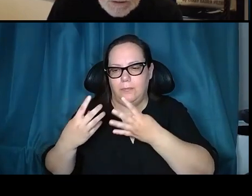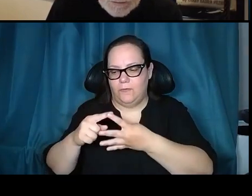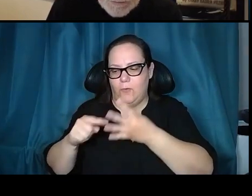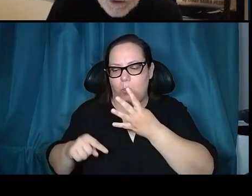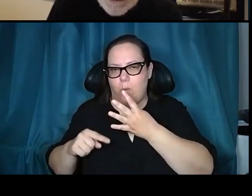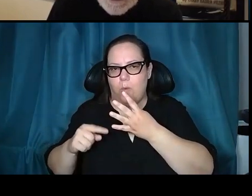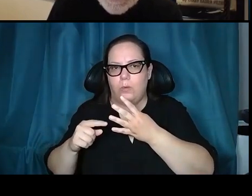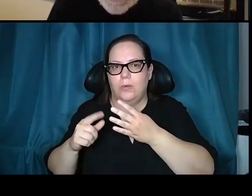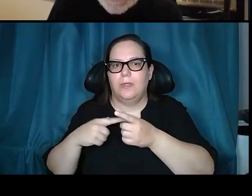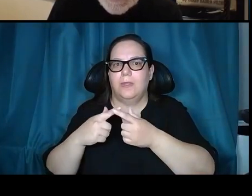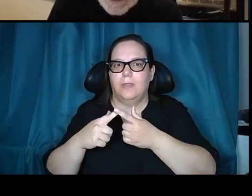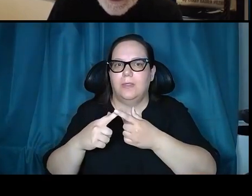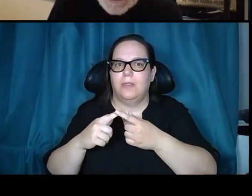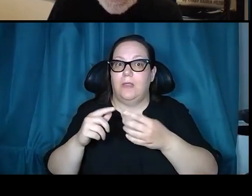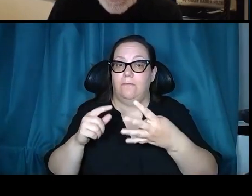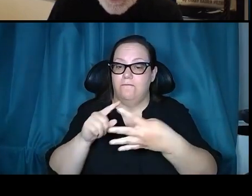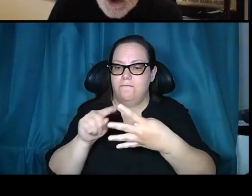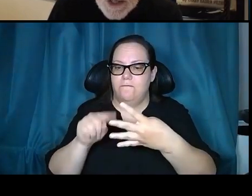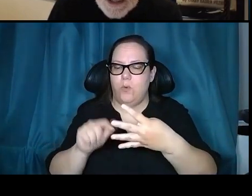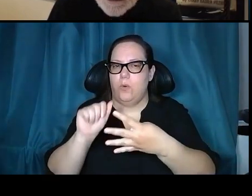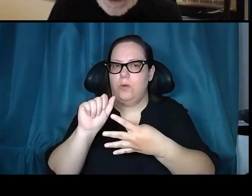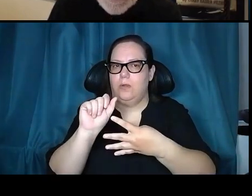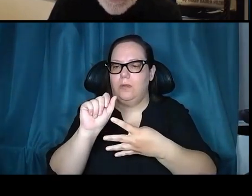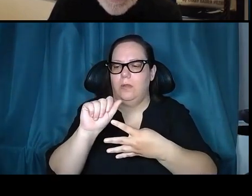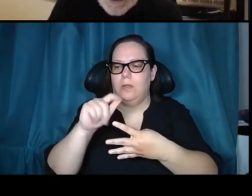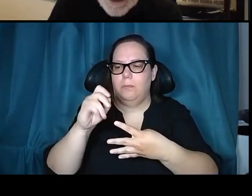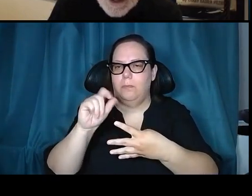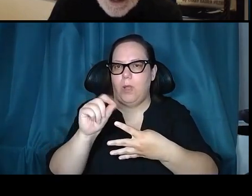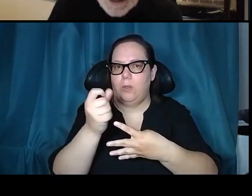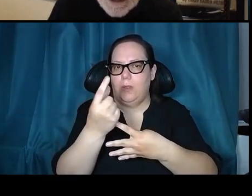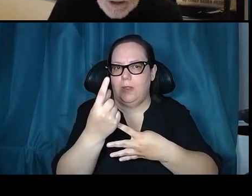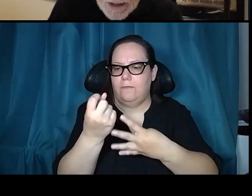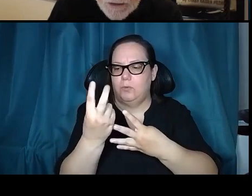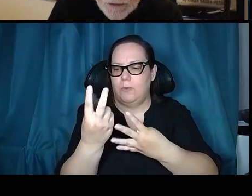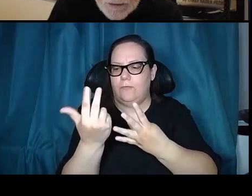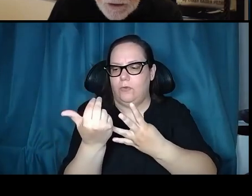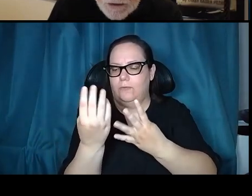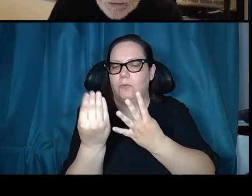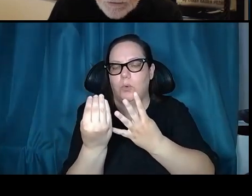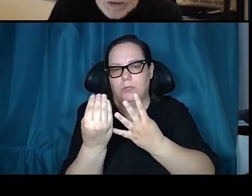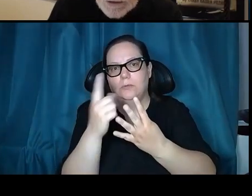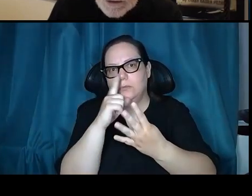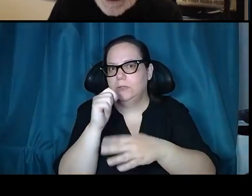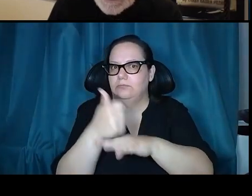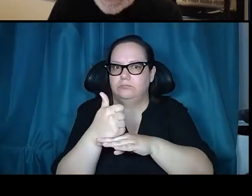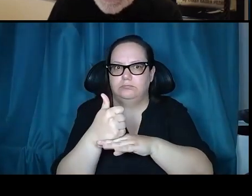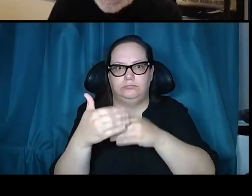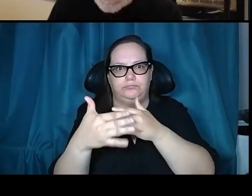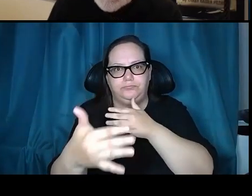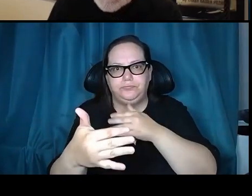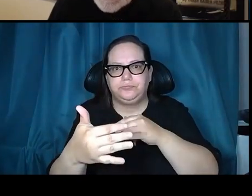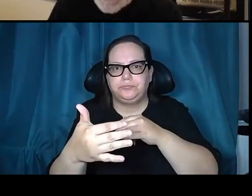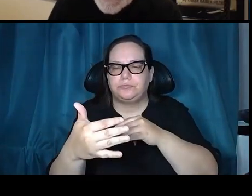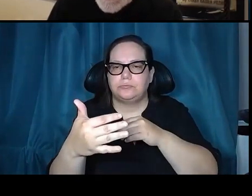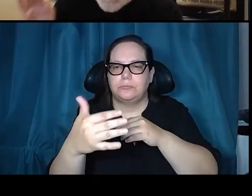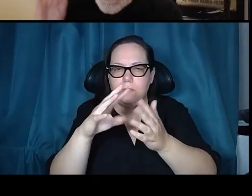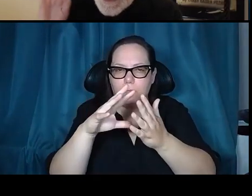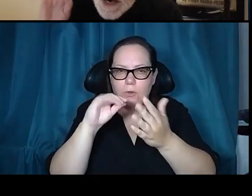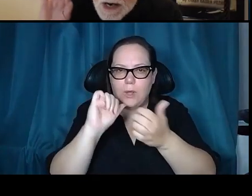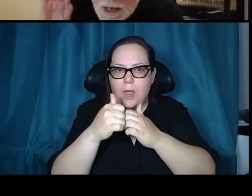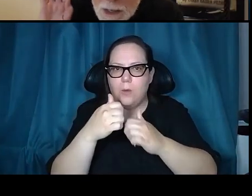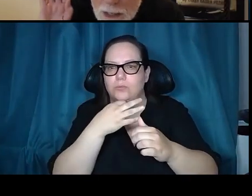14, which really set the stage. We learned how to explore the moon. And then the last three missions, 15, 16, and 17,